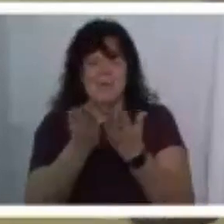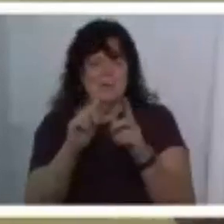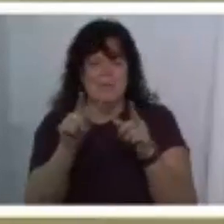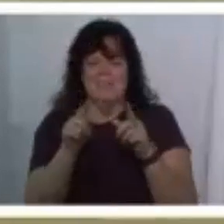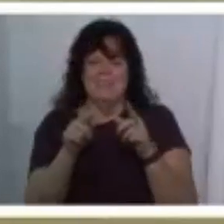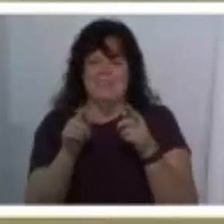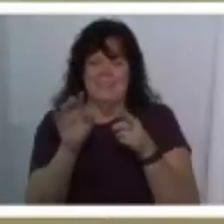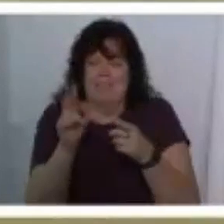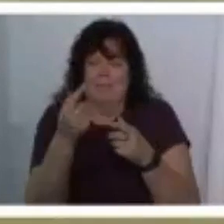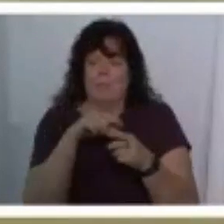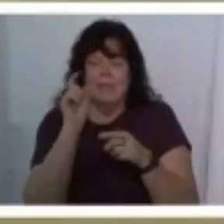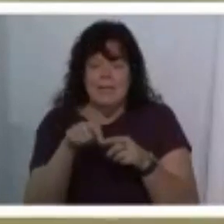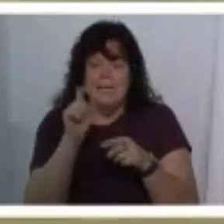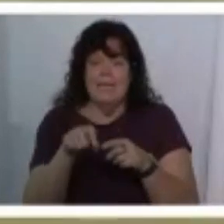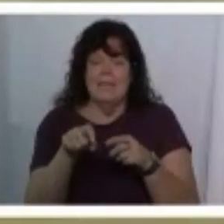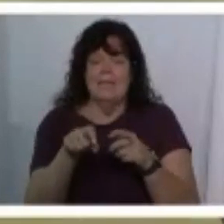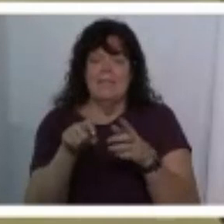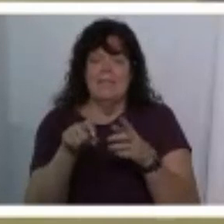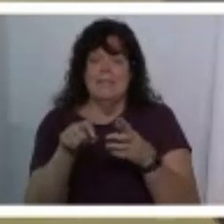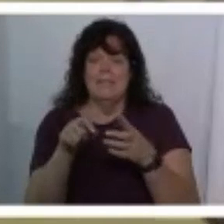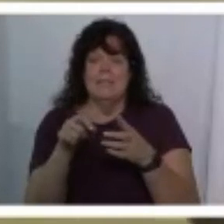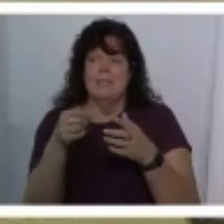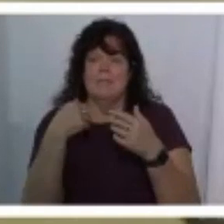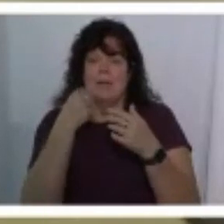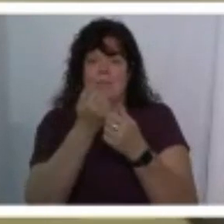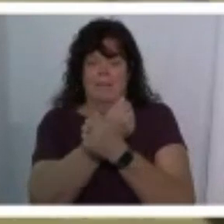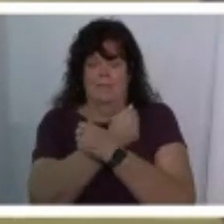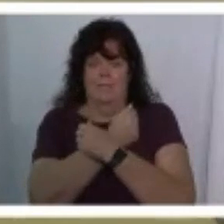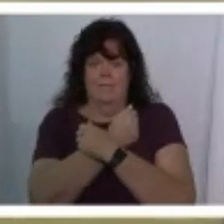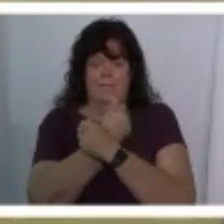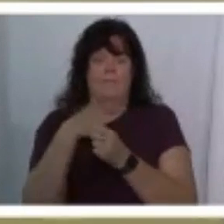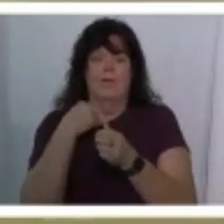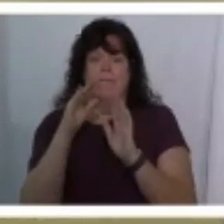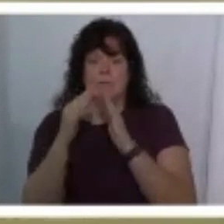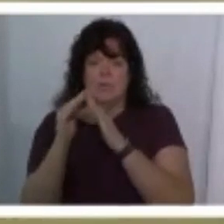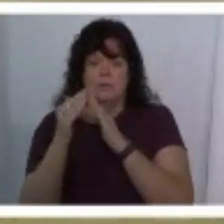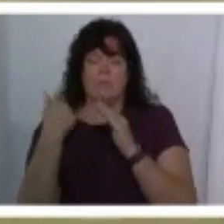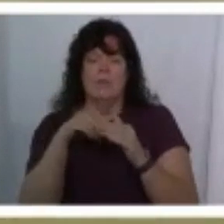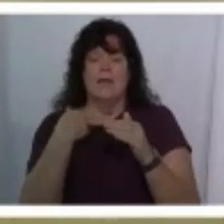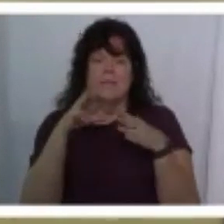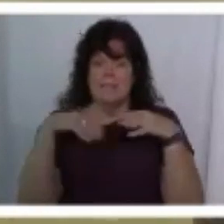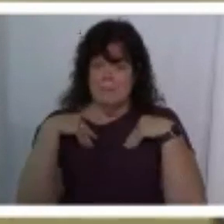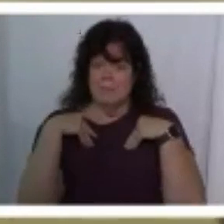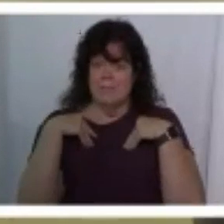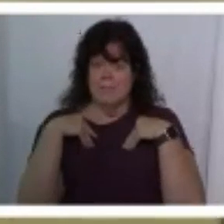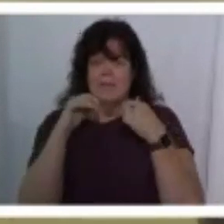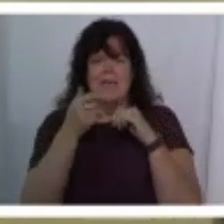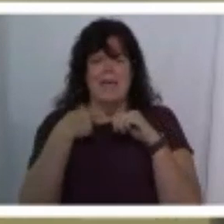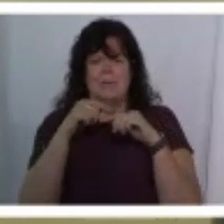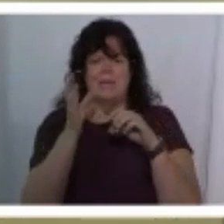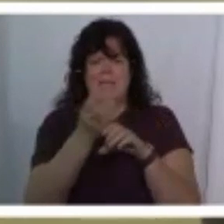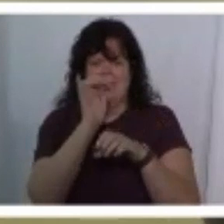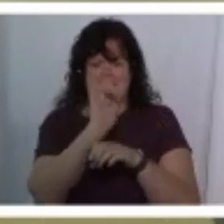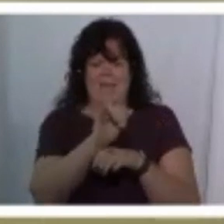no there we need we have the love we have the community we have the acceptance how do we get